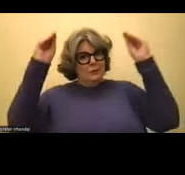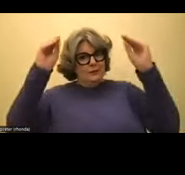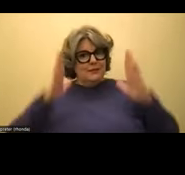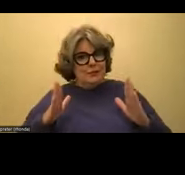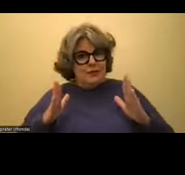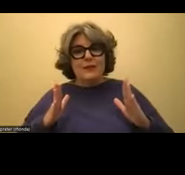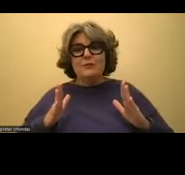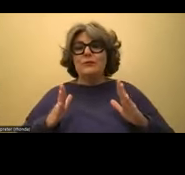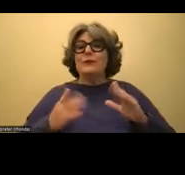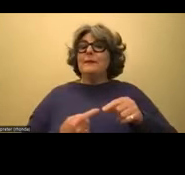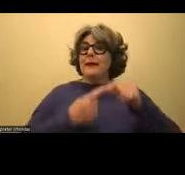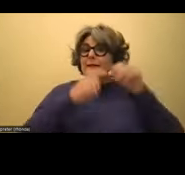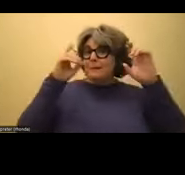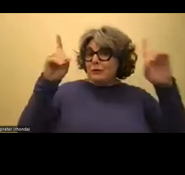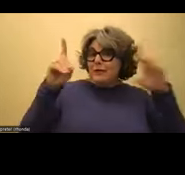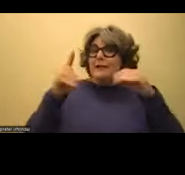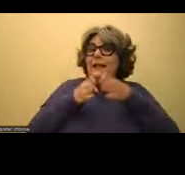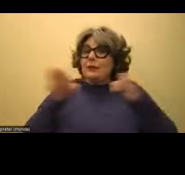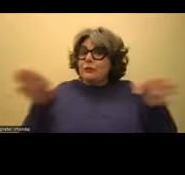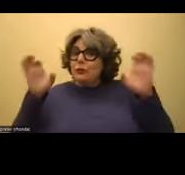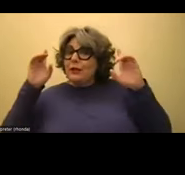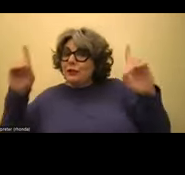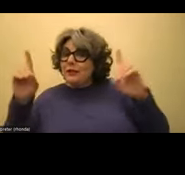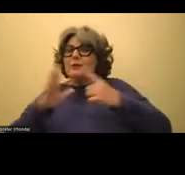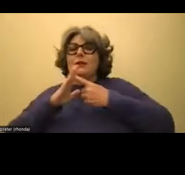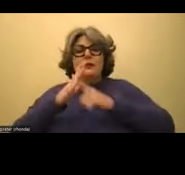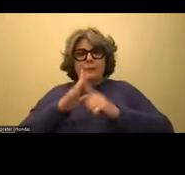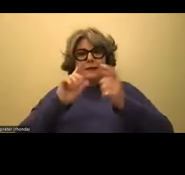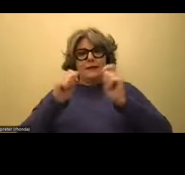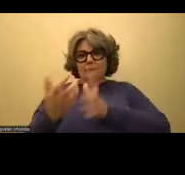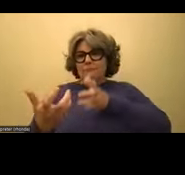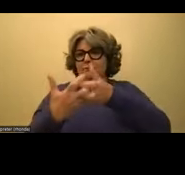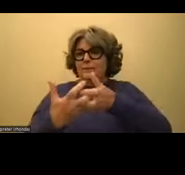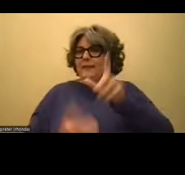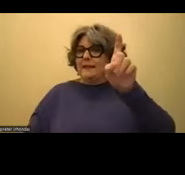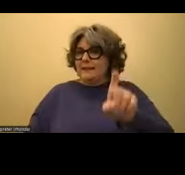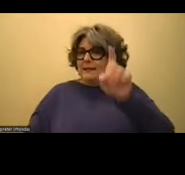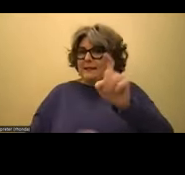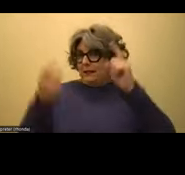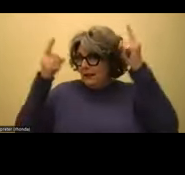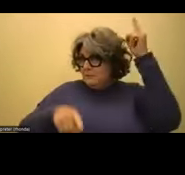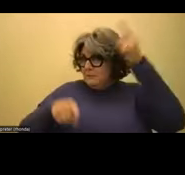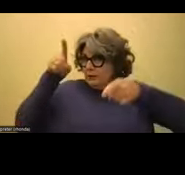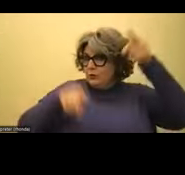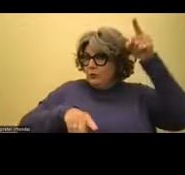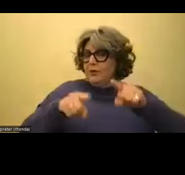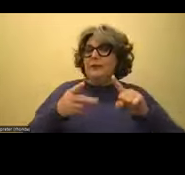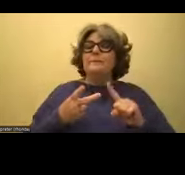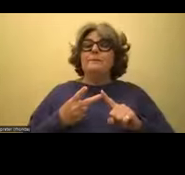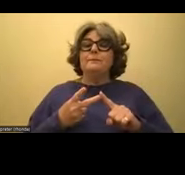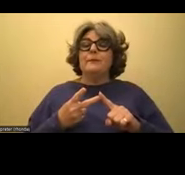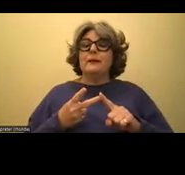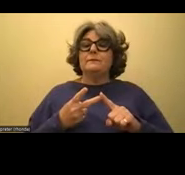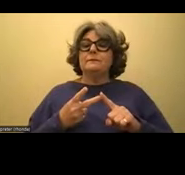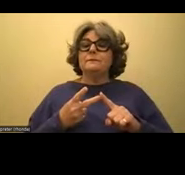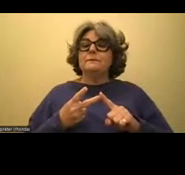and especially up to the general education teachers to implement the accommodations that have been agreed upon, as well